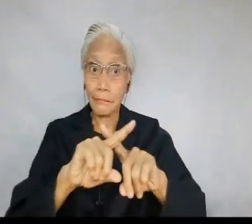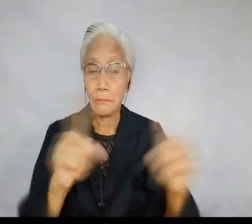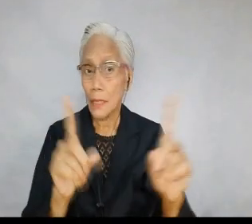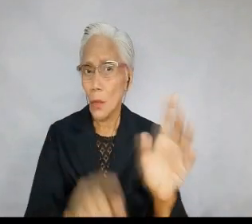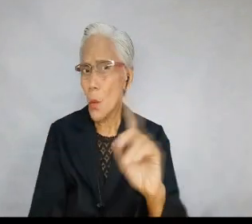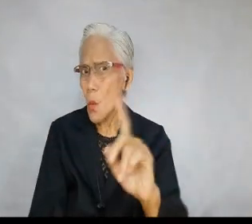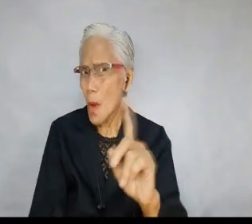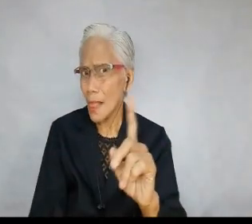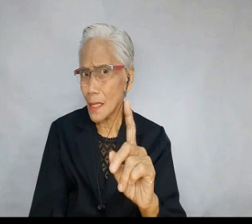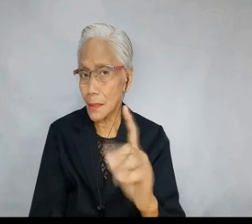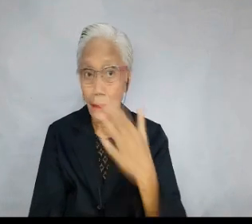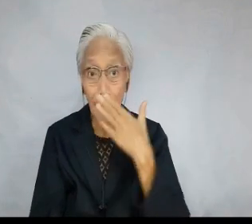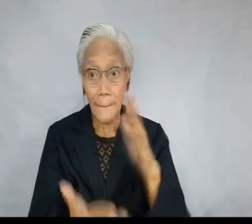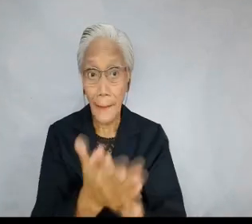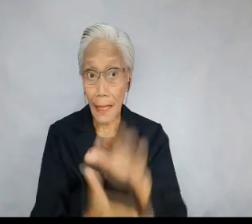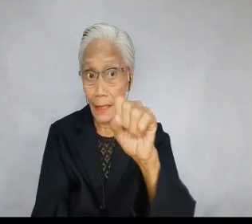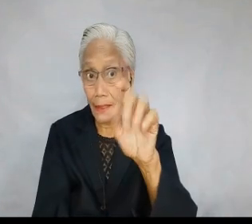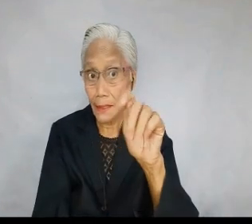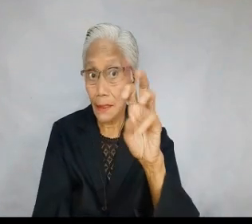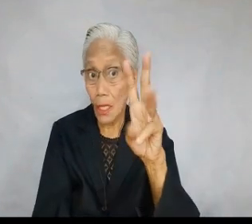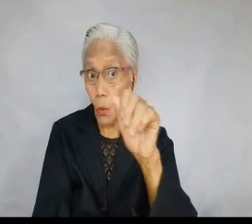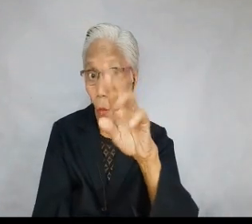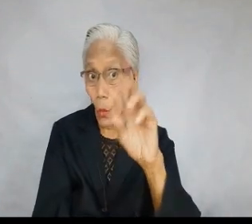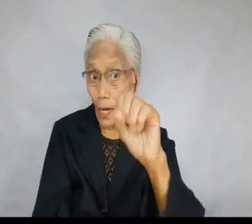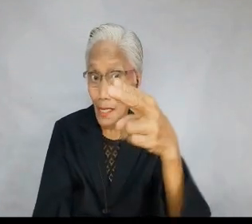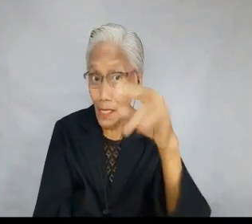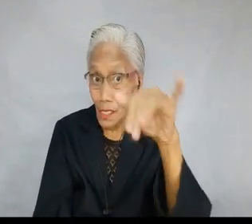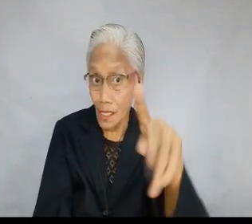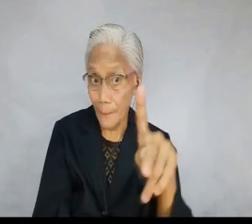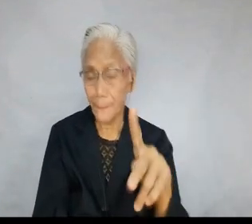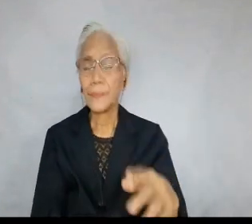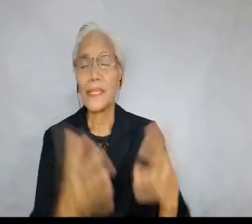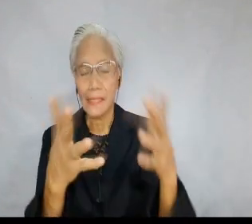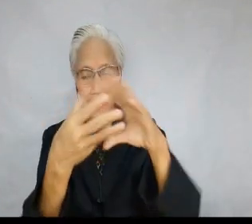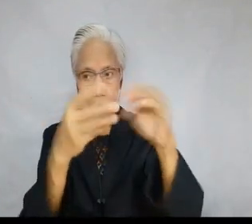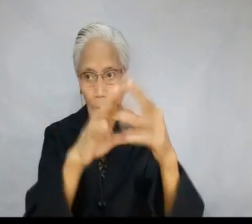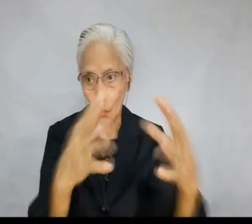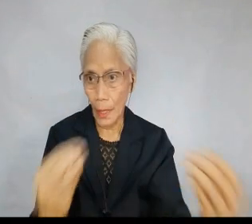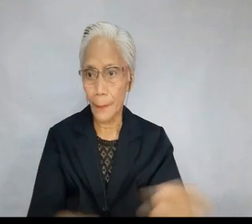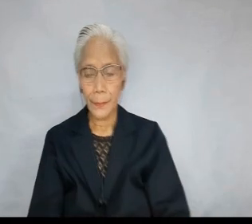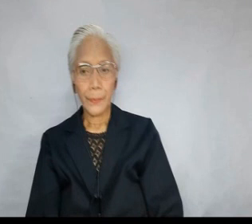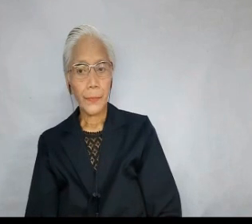But what is bad stewardship? Here is a bad stewardship story.